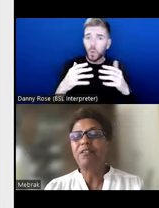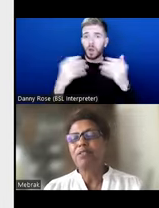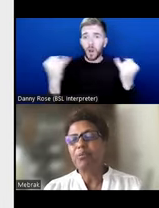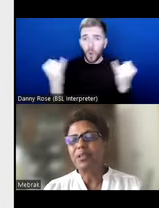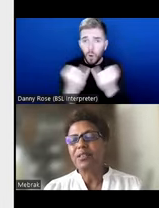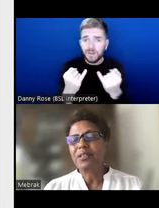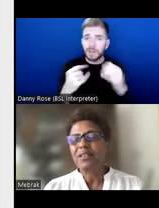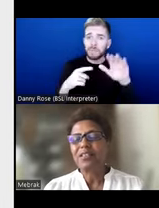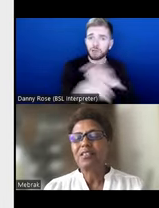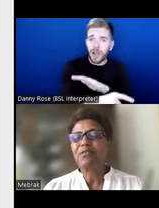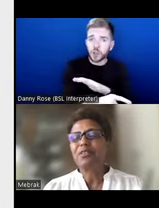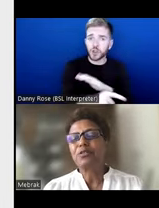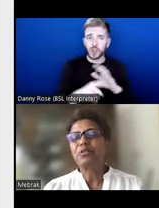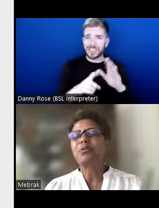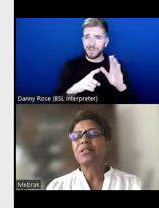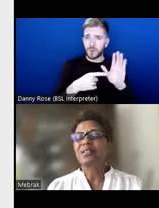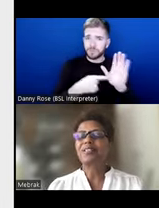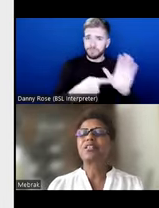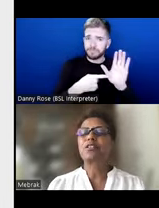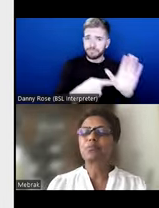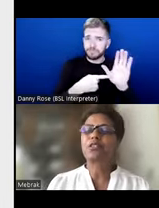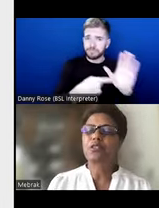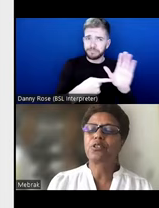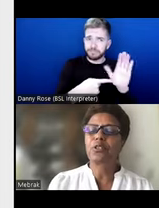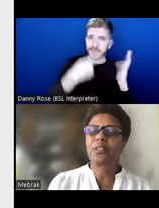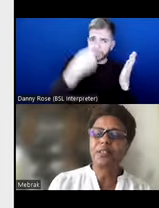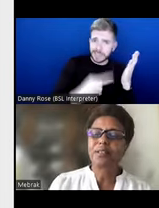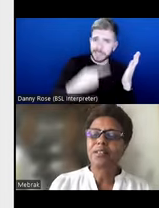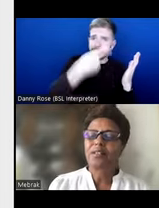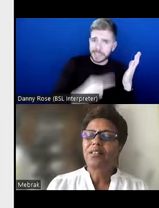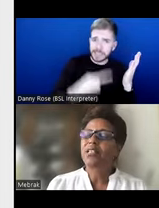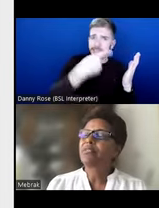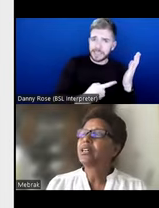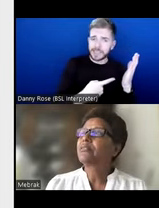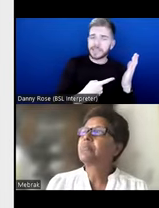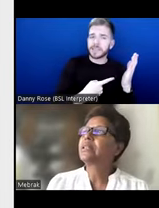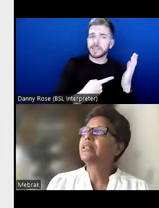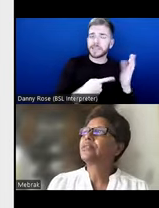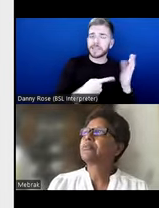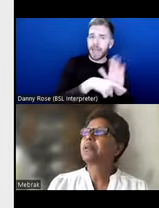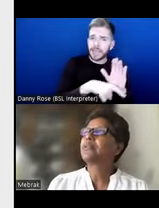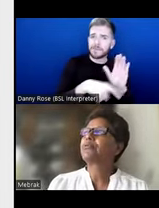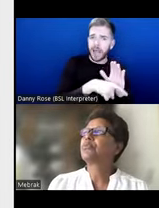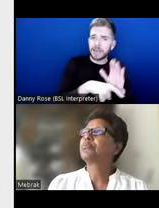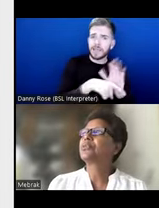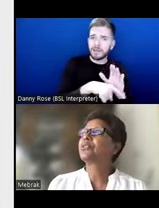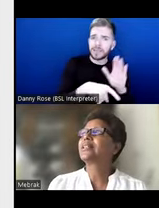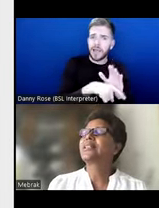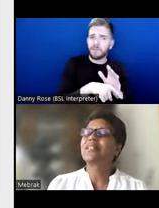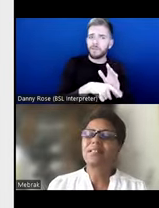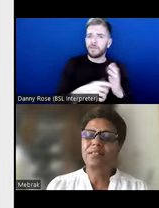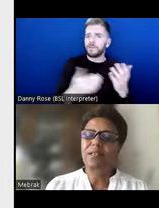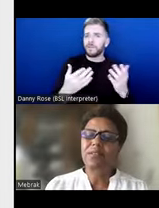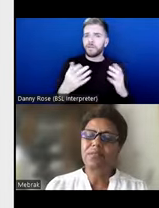in everywhere, and if there is no curriculum to teach you the other, if you haven't been given a platform to